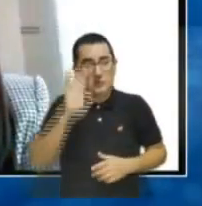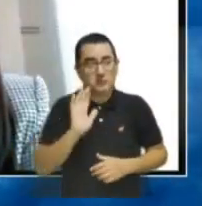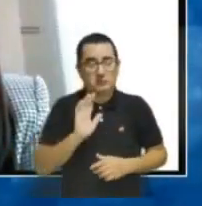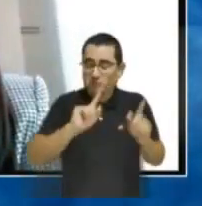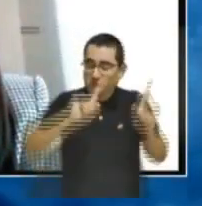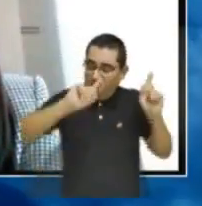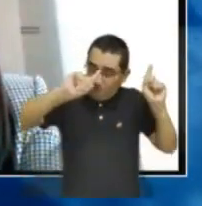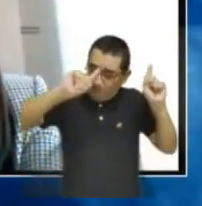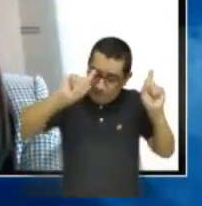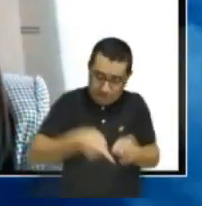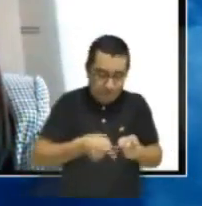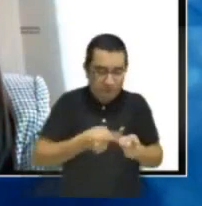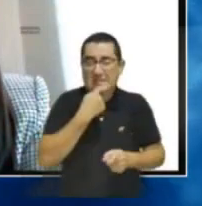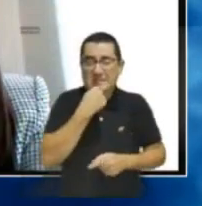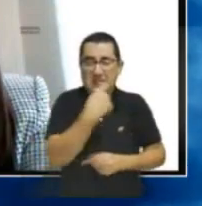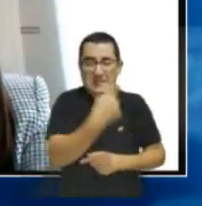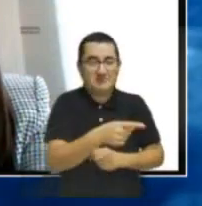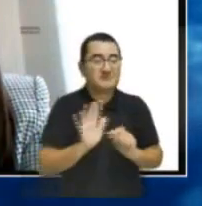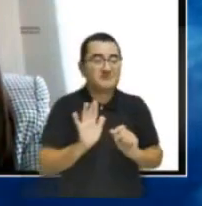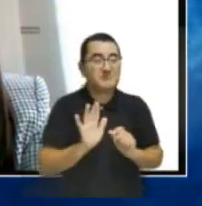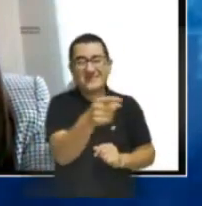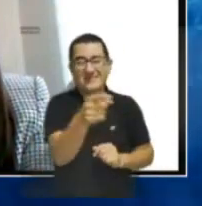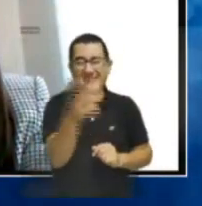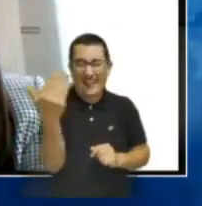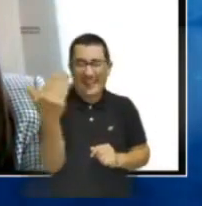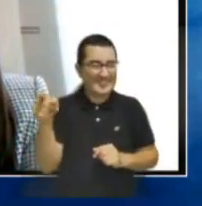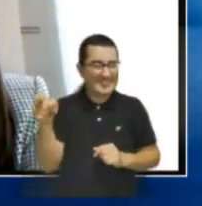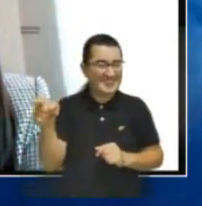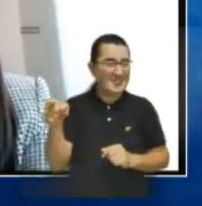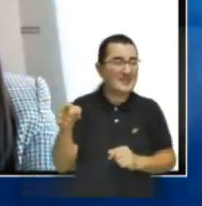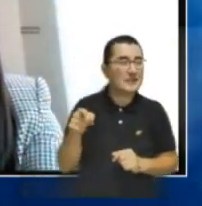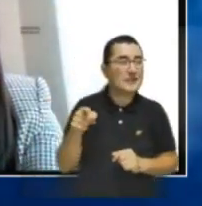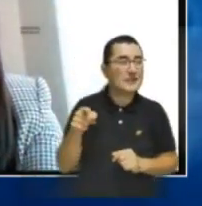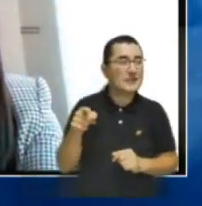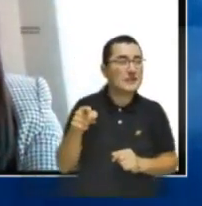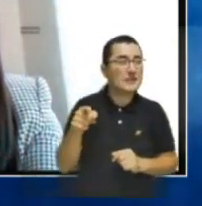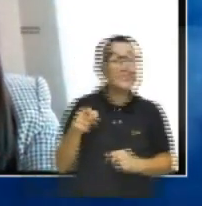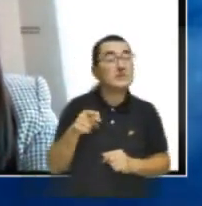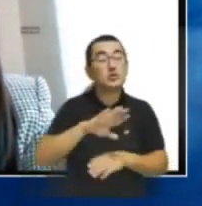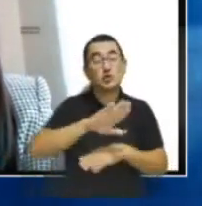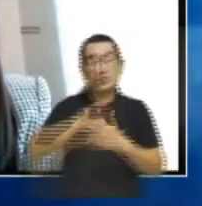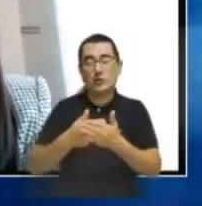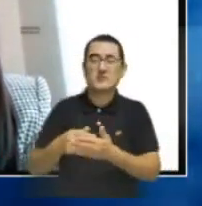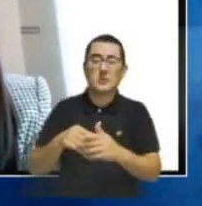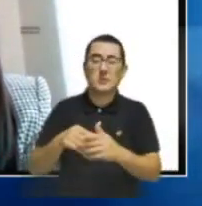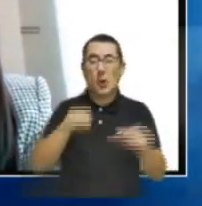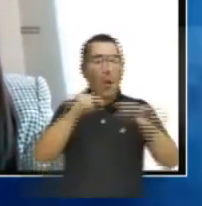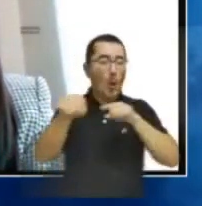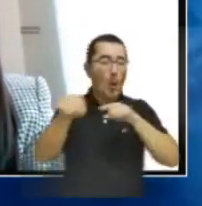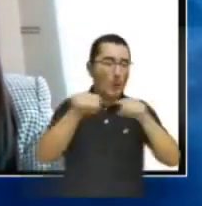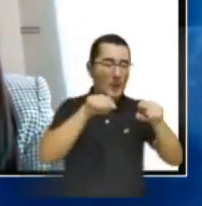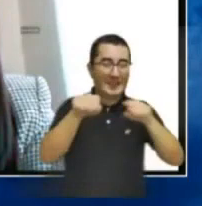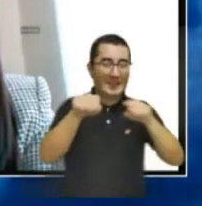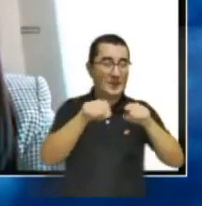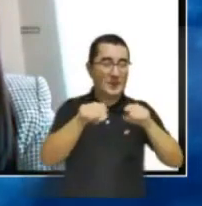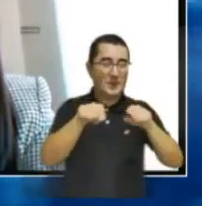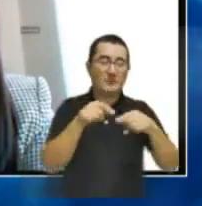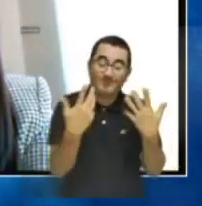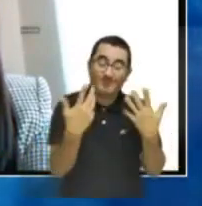it very completely. And then for effects of what we're saying. It's actually a competitiveness issue, right?